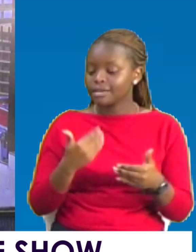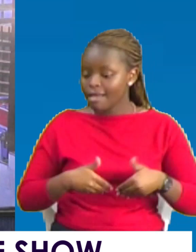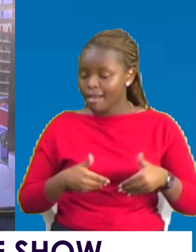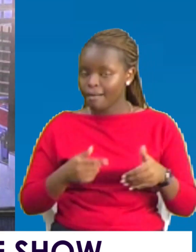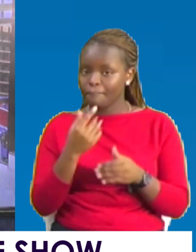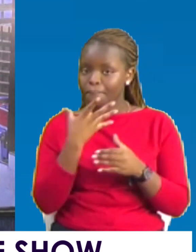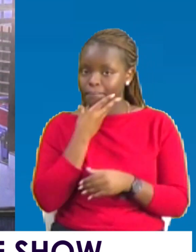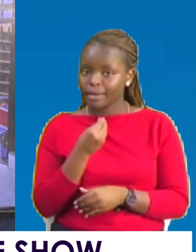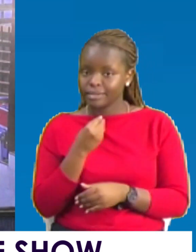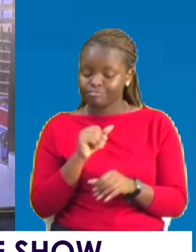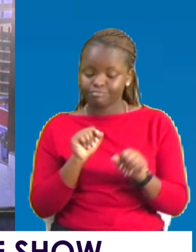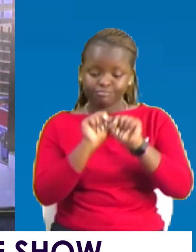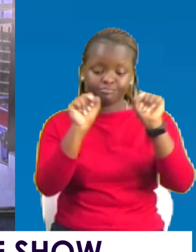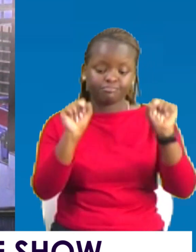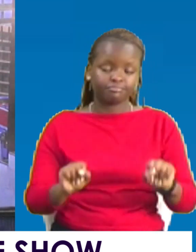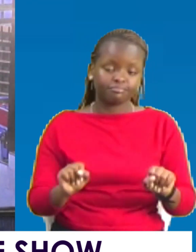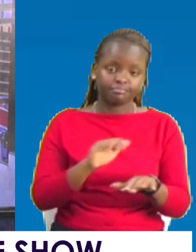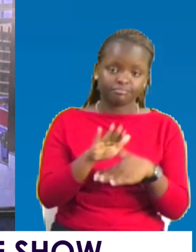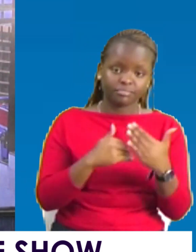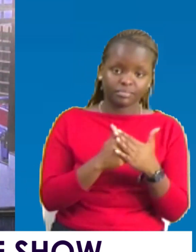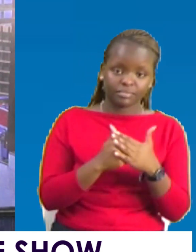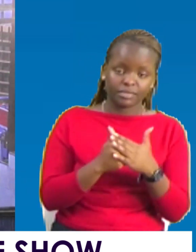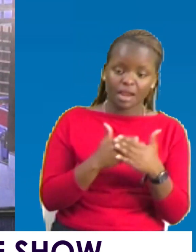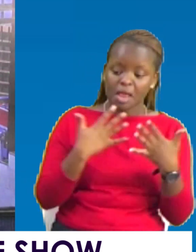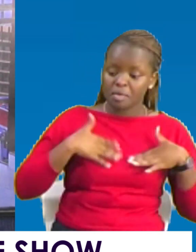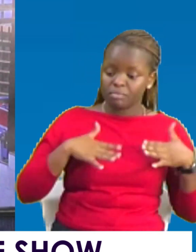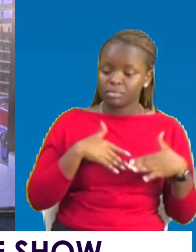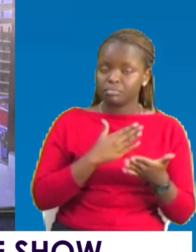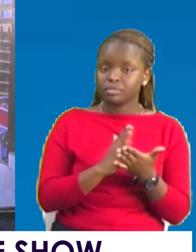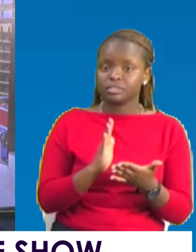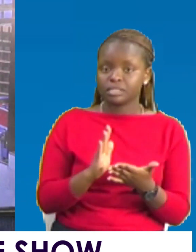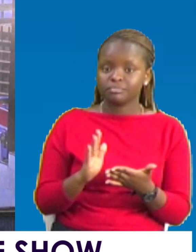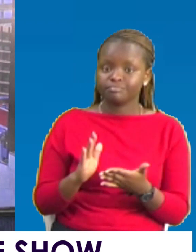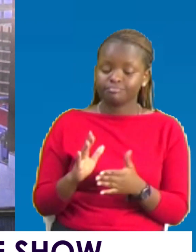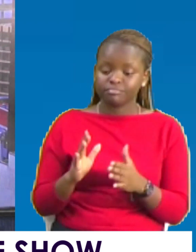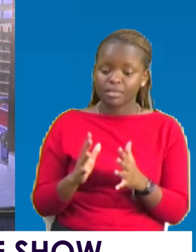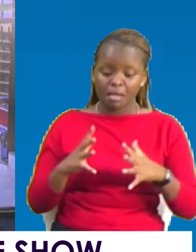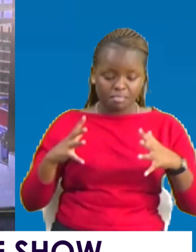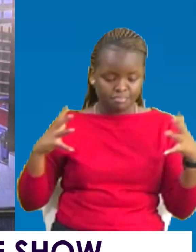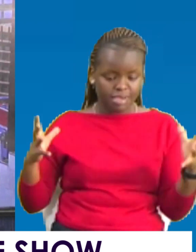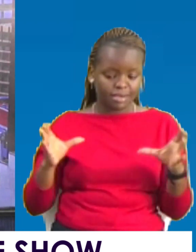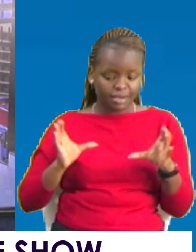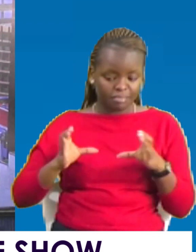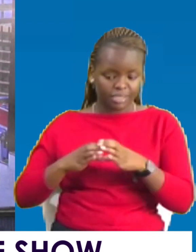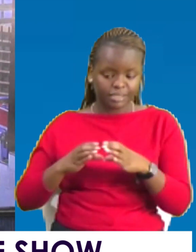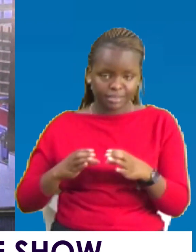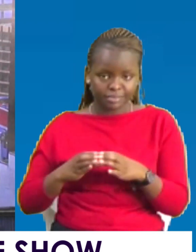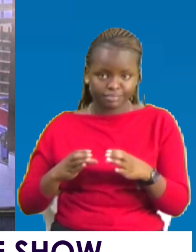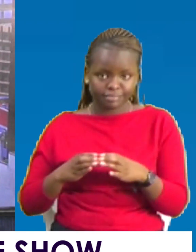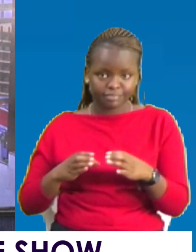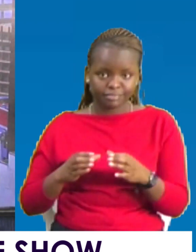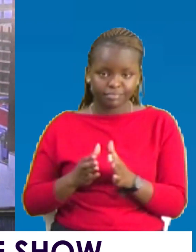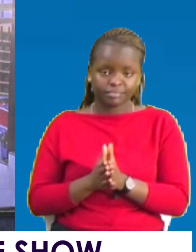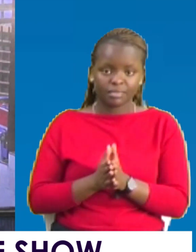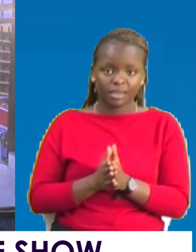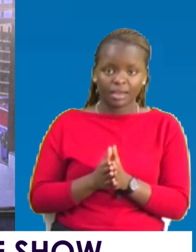You are dealing with the whole system. Some of these people. It is a whole mega company you are dealing with. You are dealing